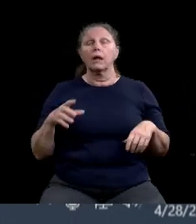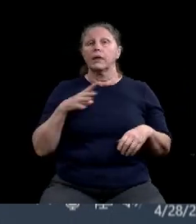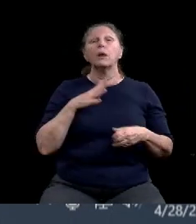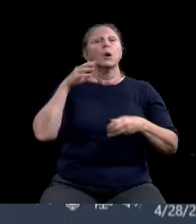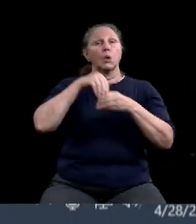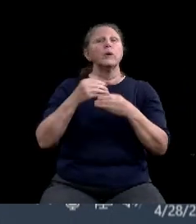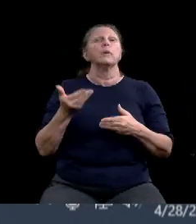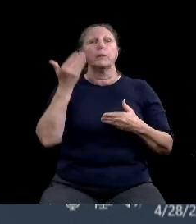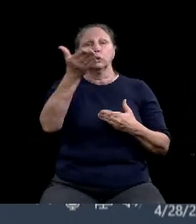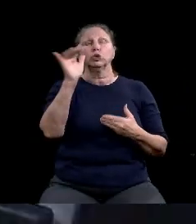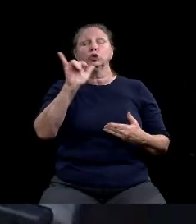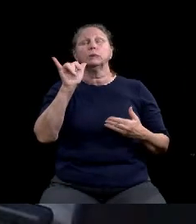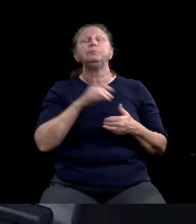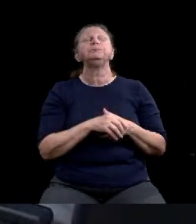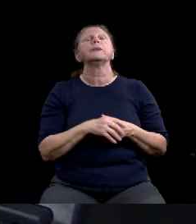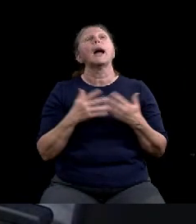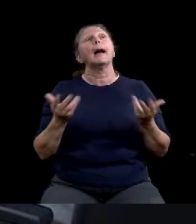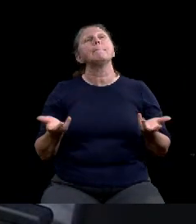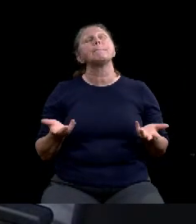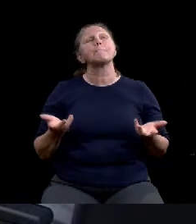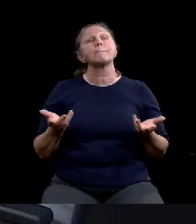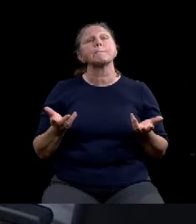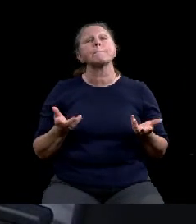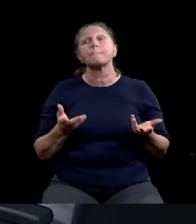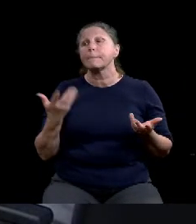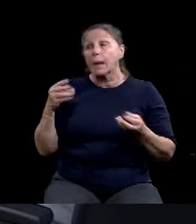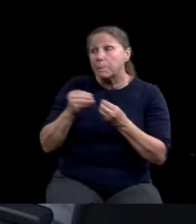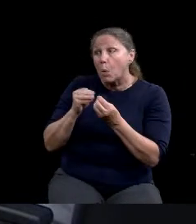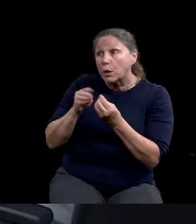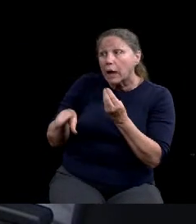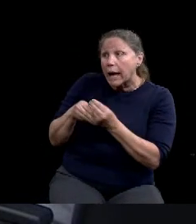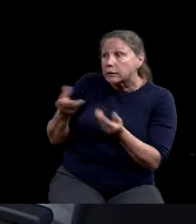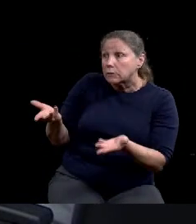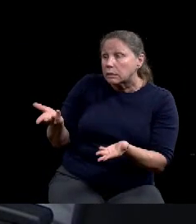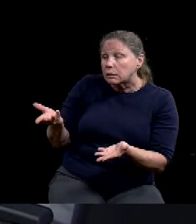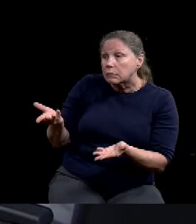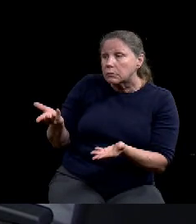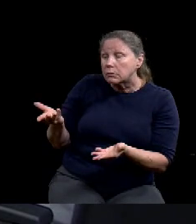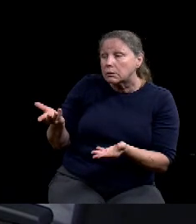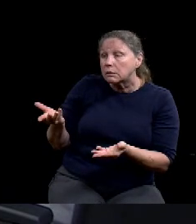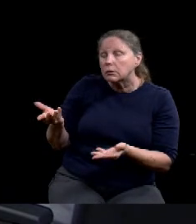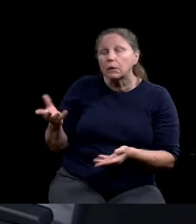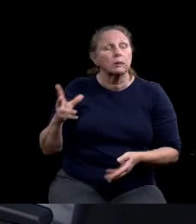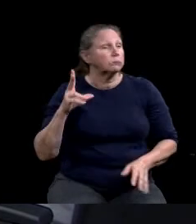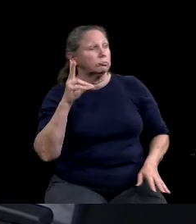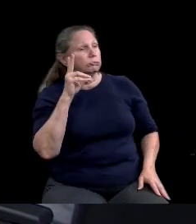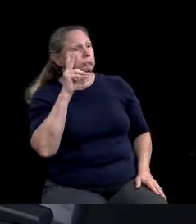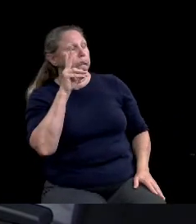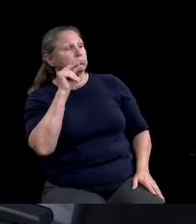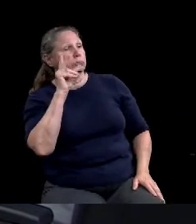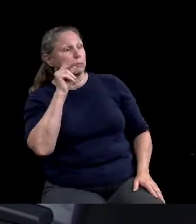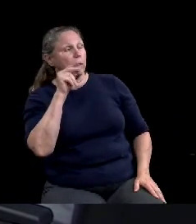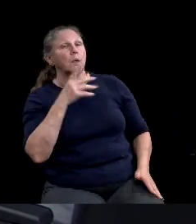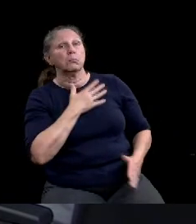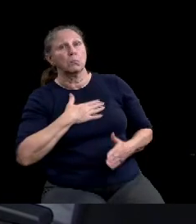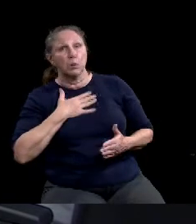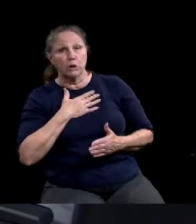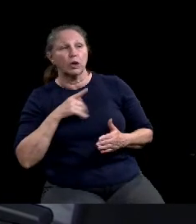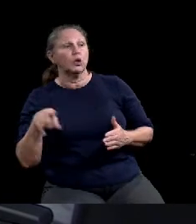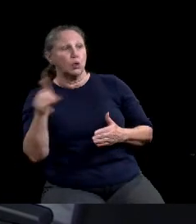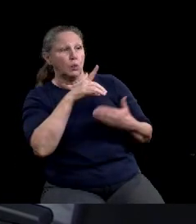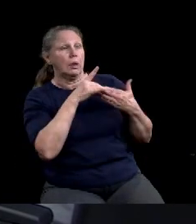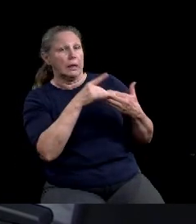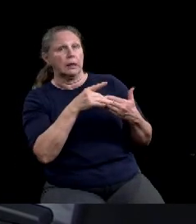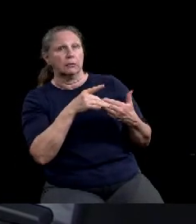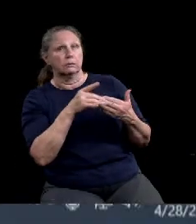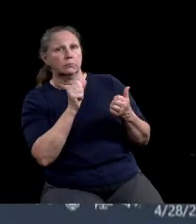Bradley, anything, anything further from you? Uh, no, sir. We, we just appreciate the council's leadership on this. Okay. And John, did you have